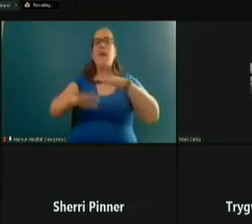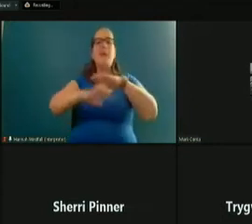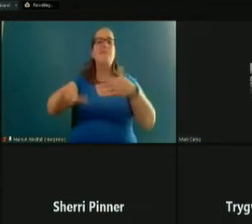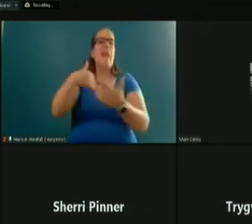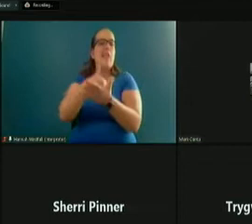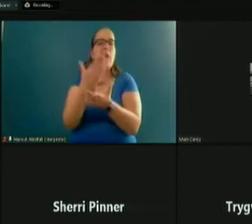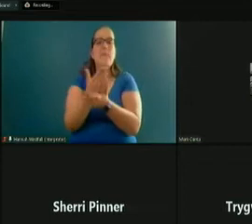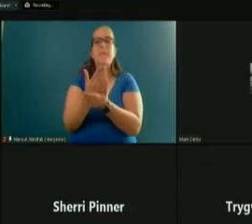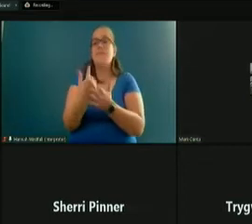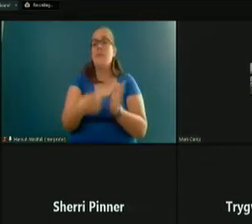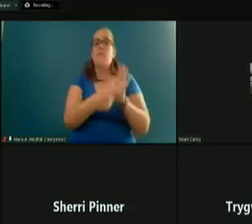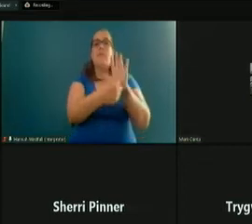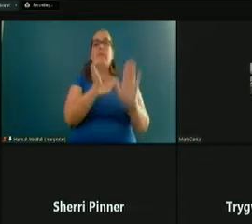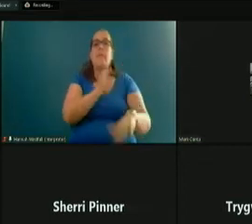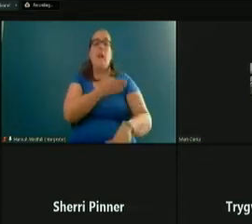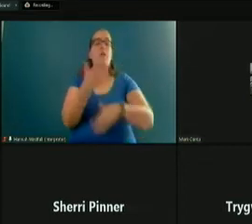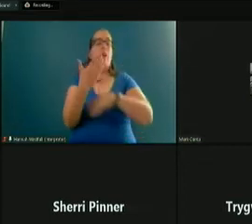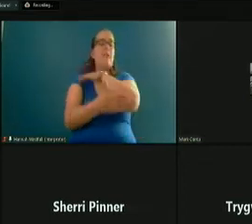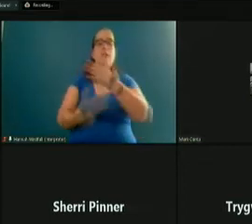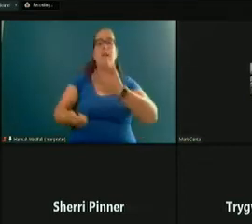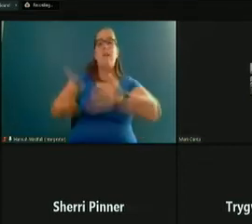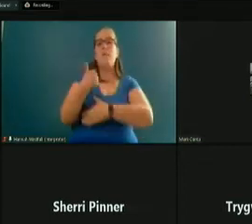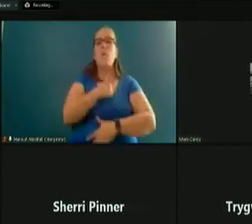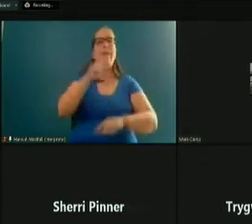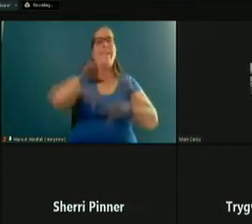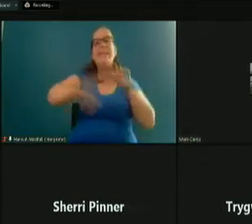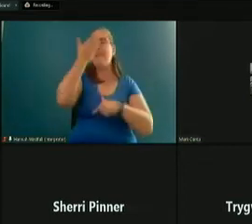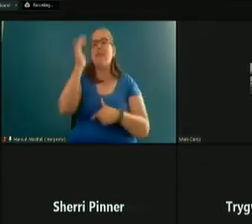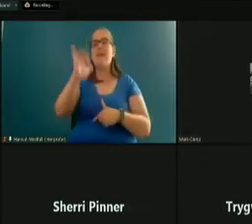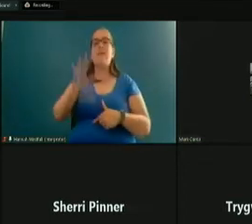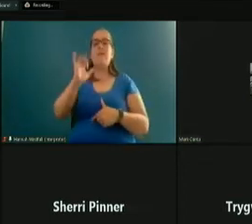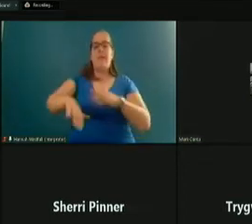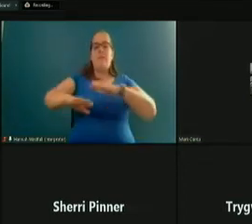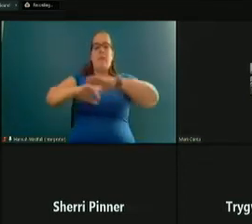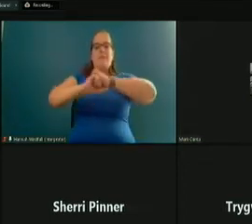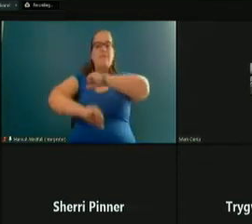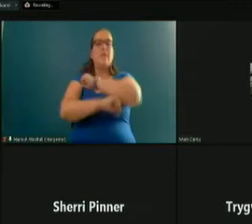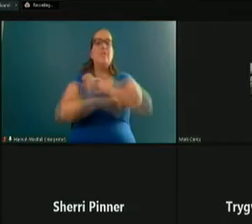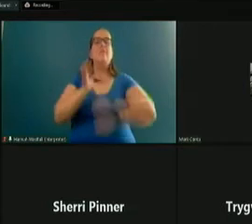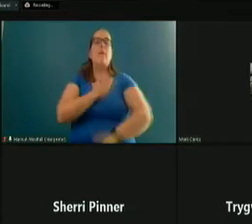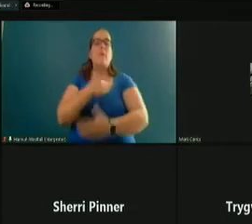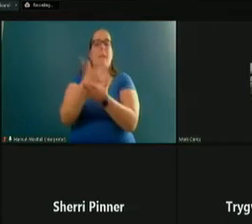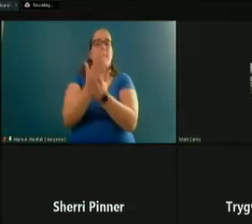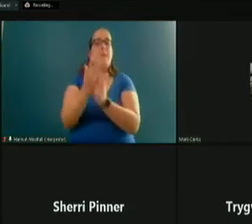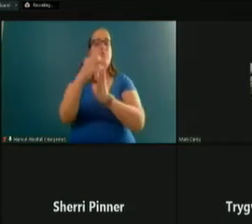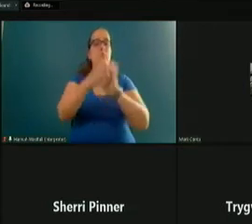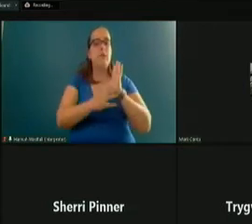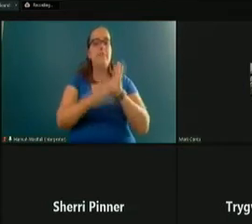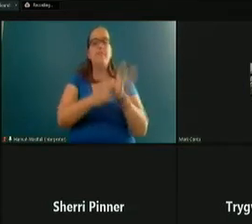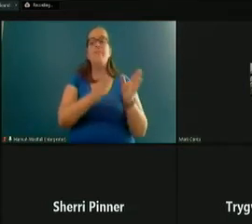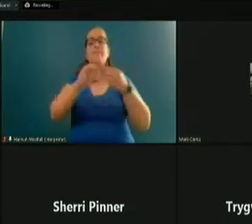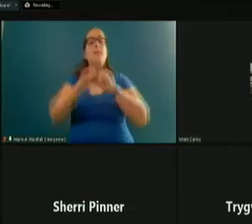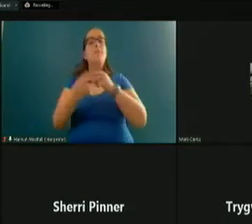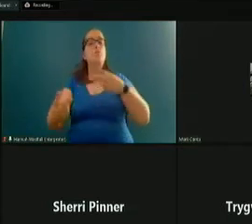is a reflection of our county's priorities, and we can't forget that. That is the foundation of our budget document. Number two is